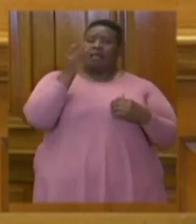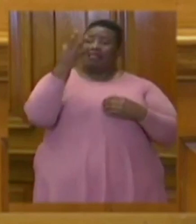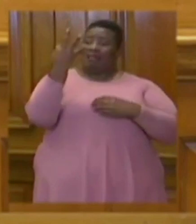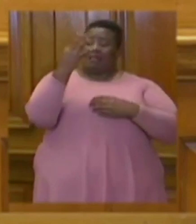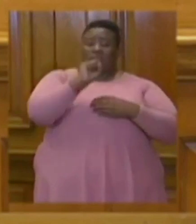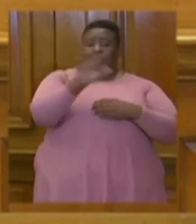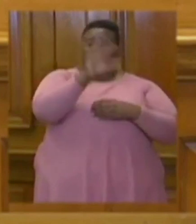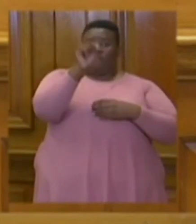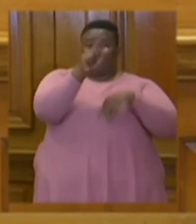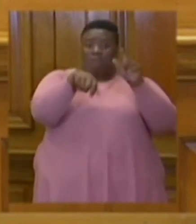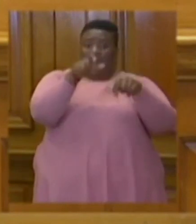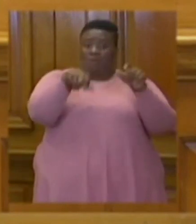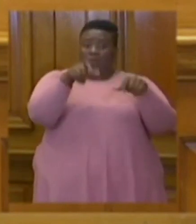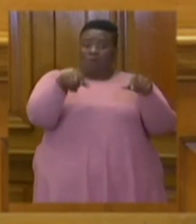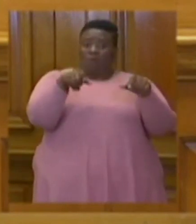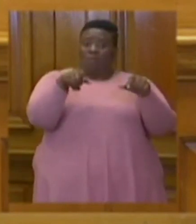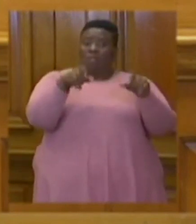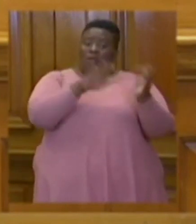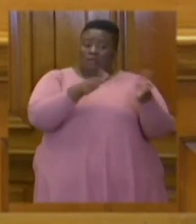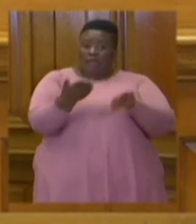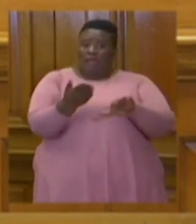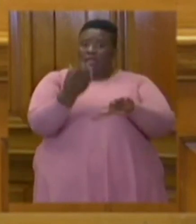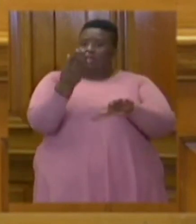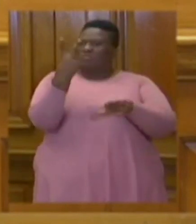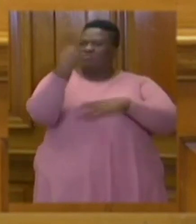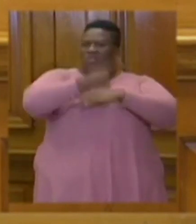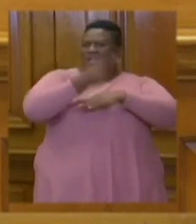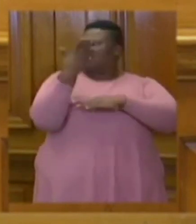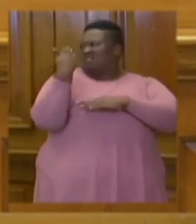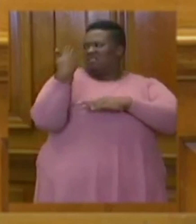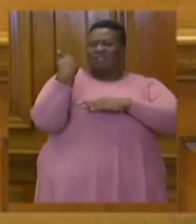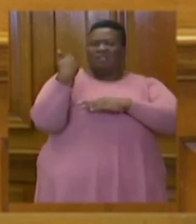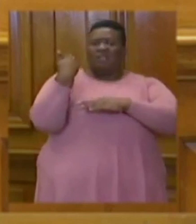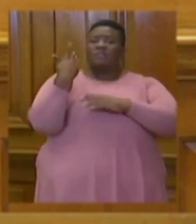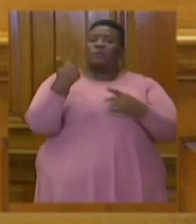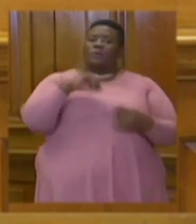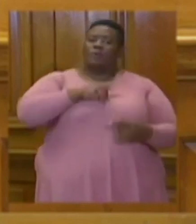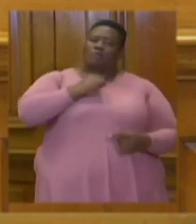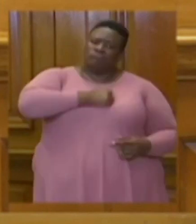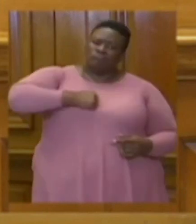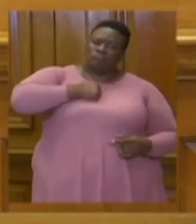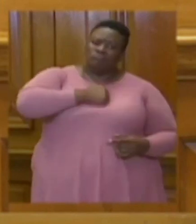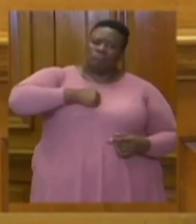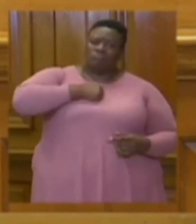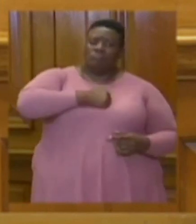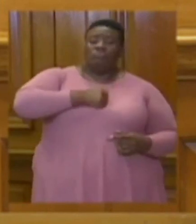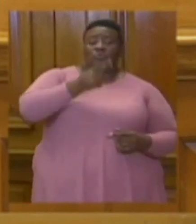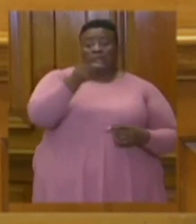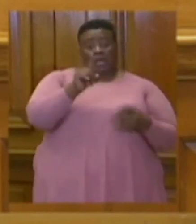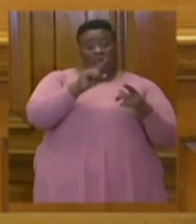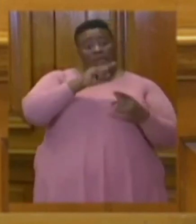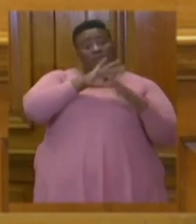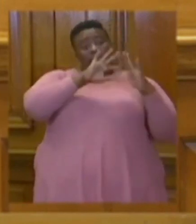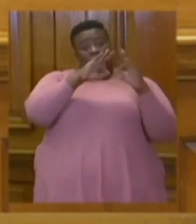Africans have died from this disease. We convey our sympathies and condolences to their